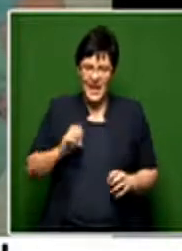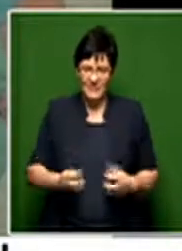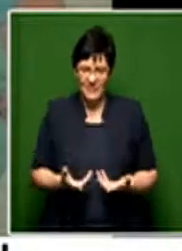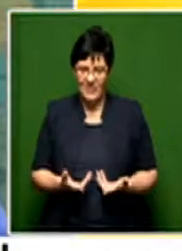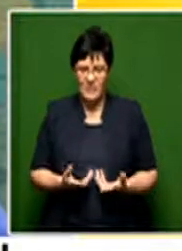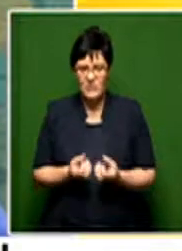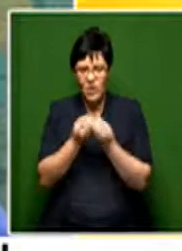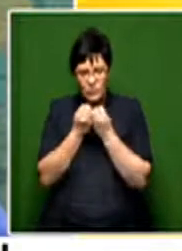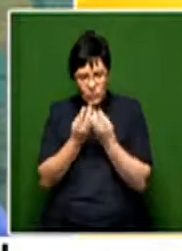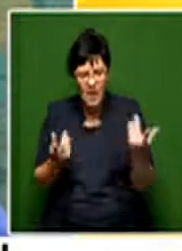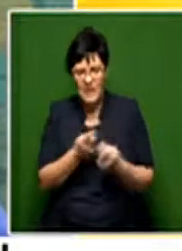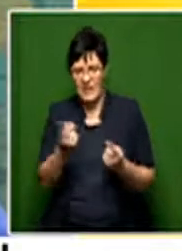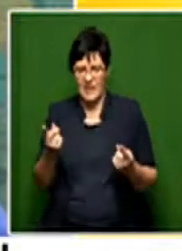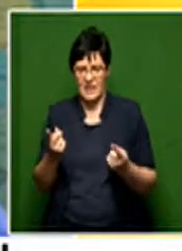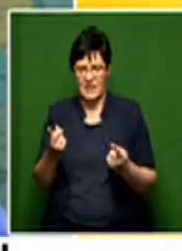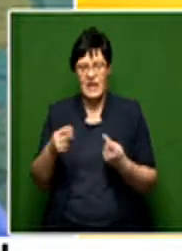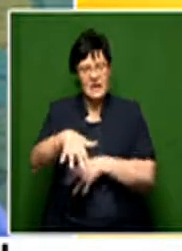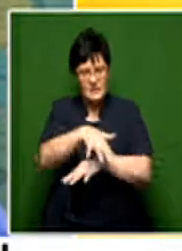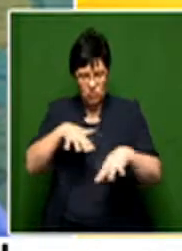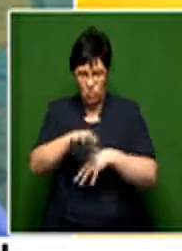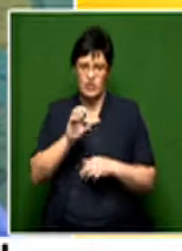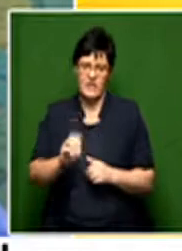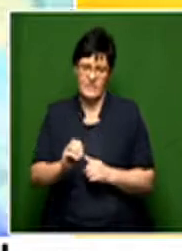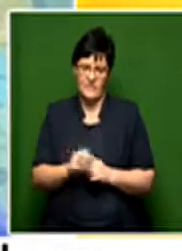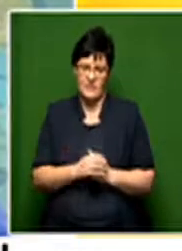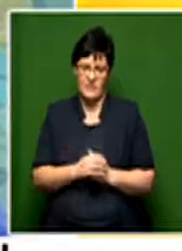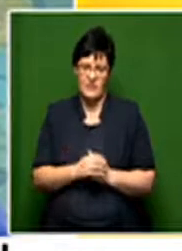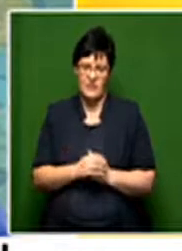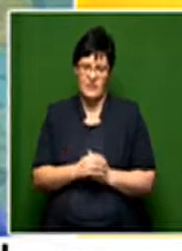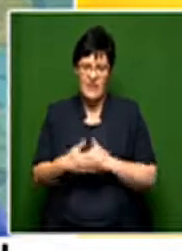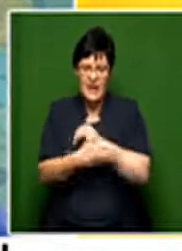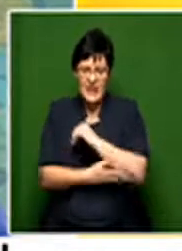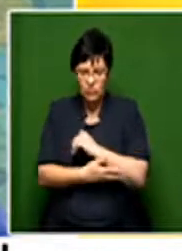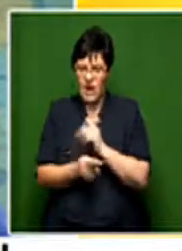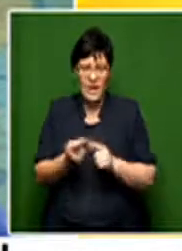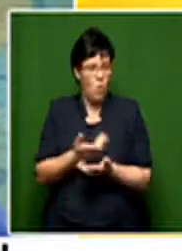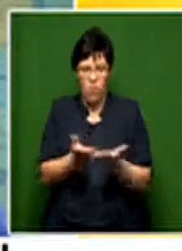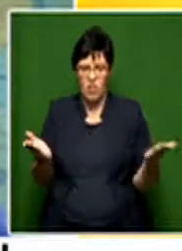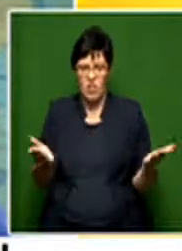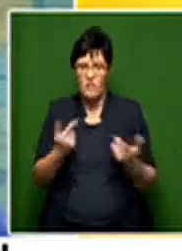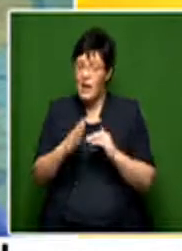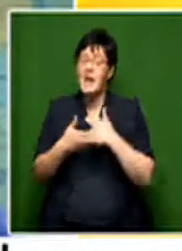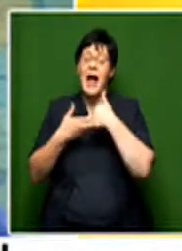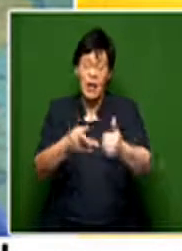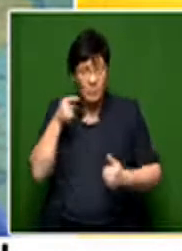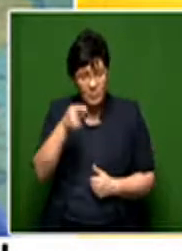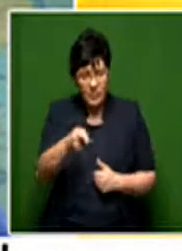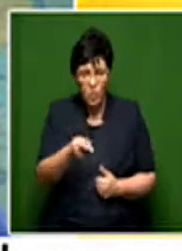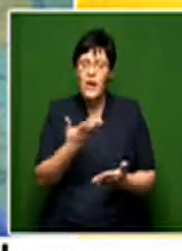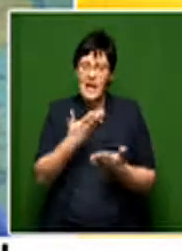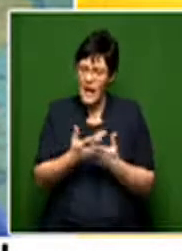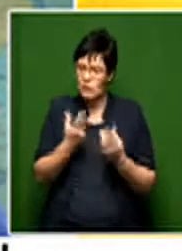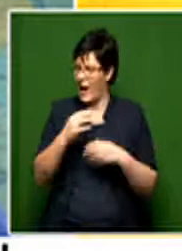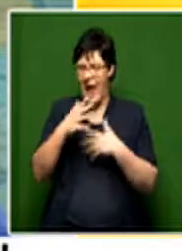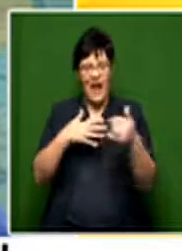there are so many other people in this situation, in this country and everywhere. But if we can help you, we're going to do